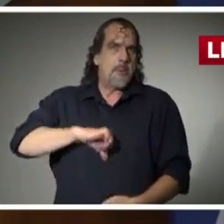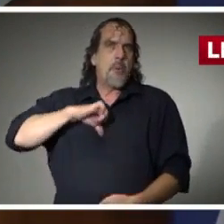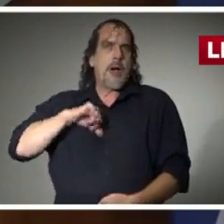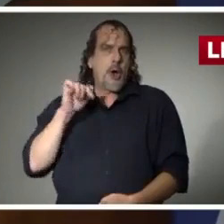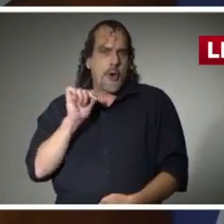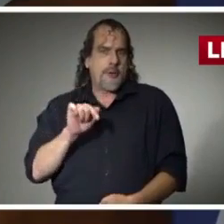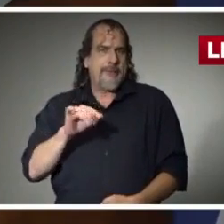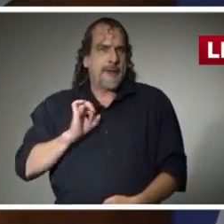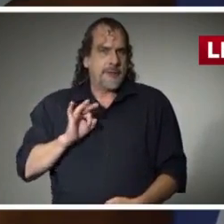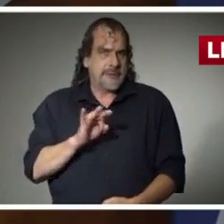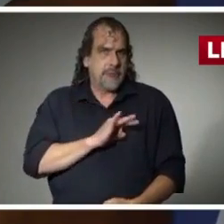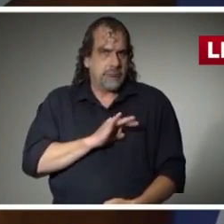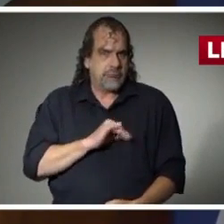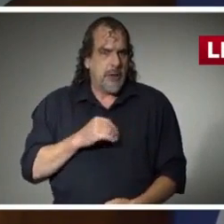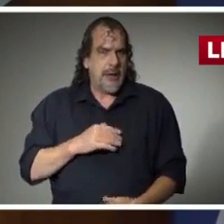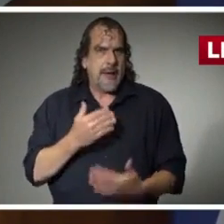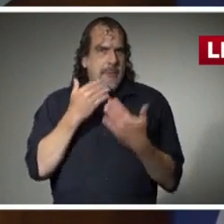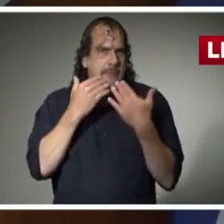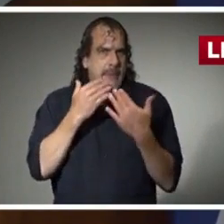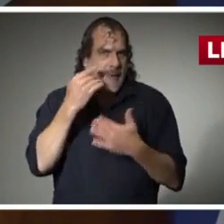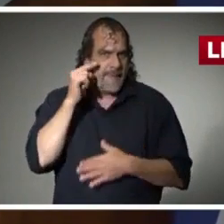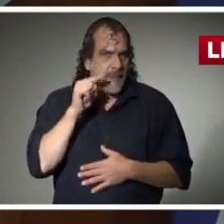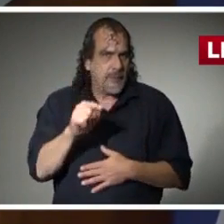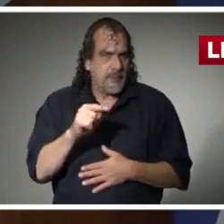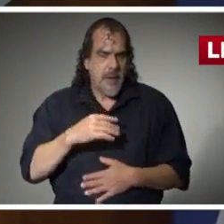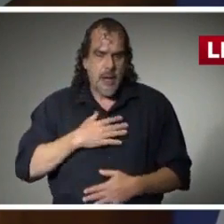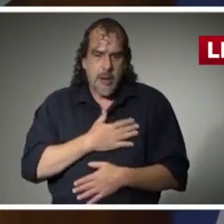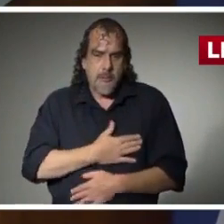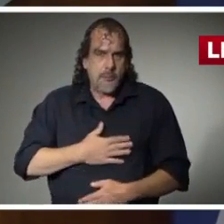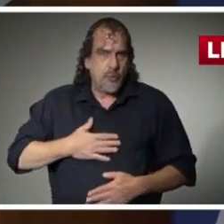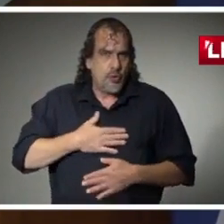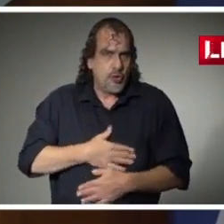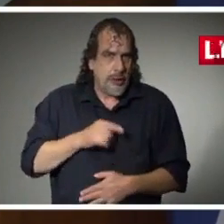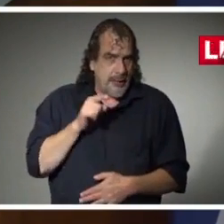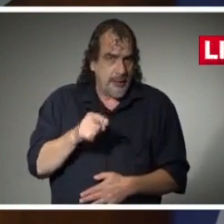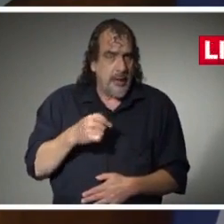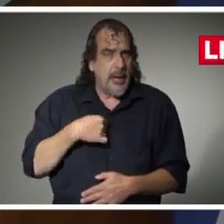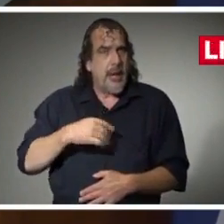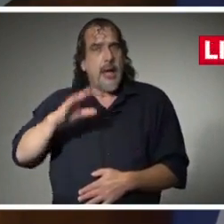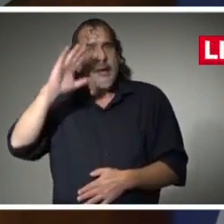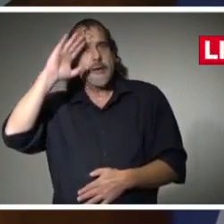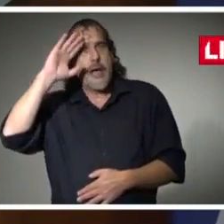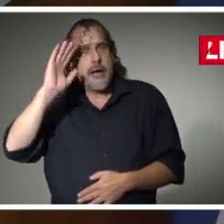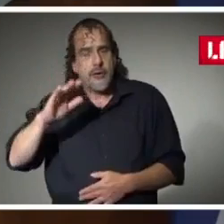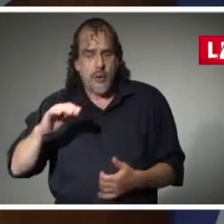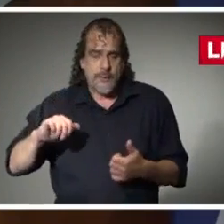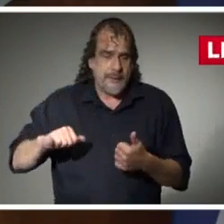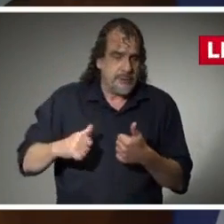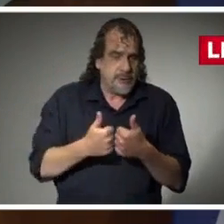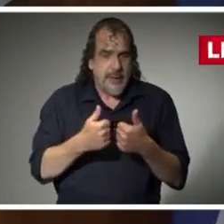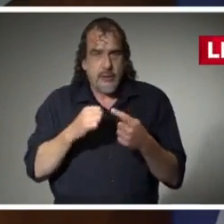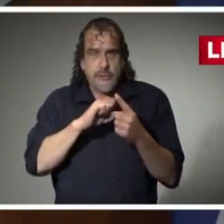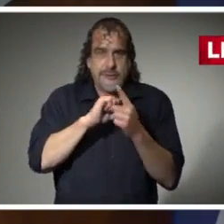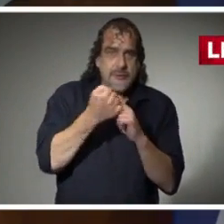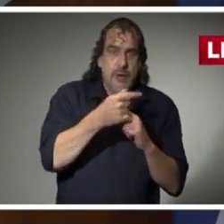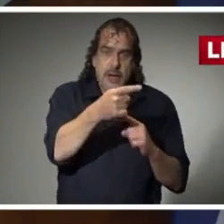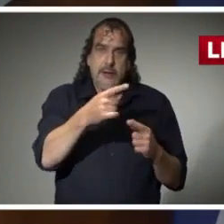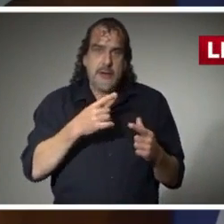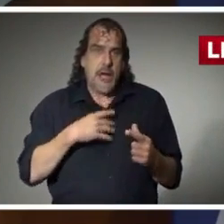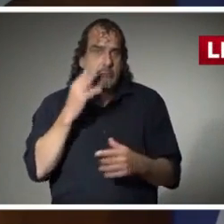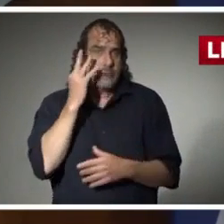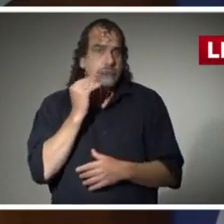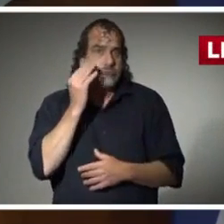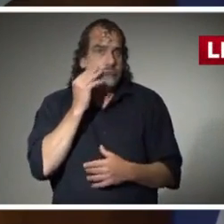I'm grateful for them. I appreciate them. And I know the challenging circumstances under which they are